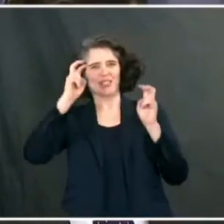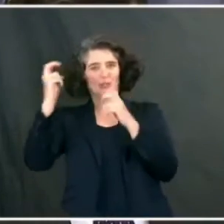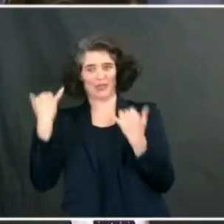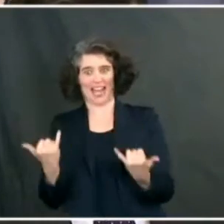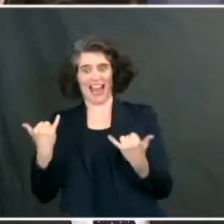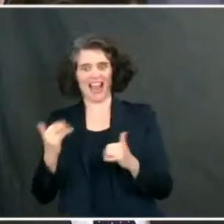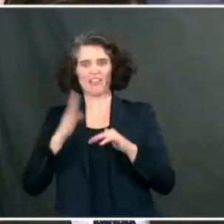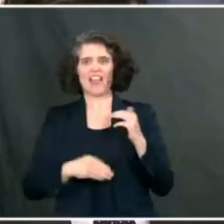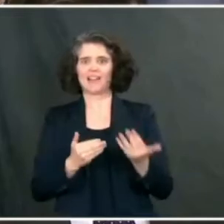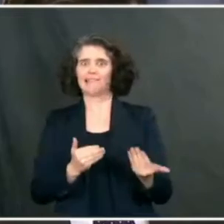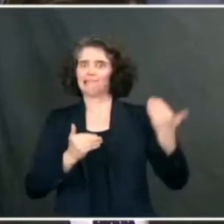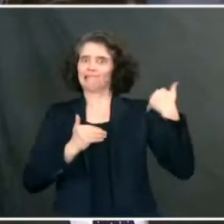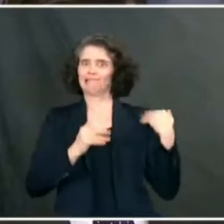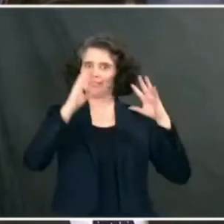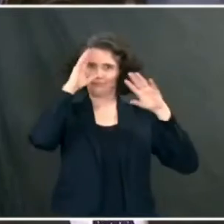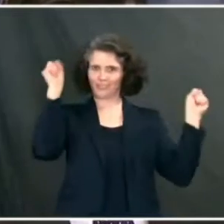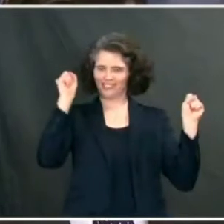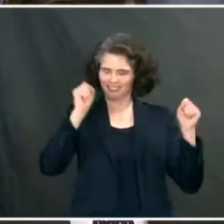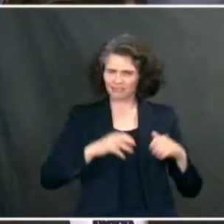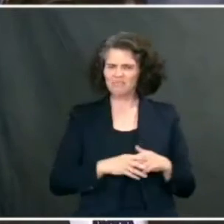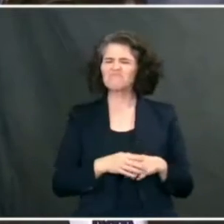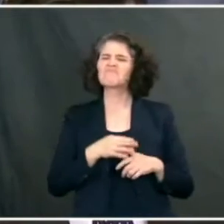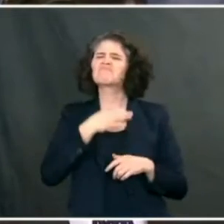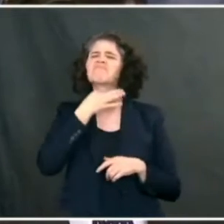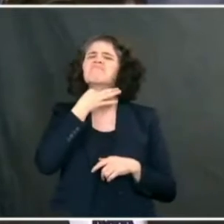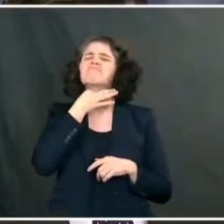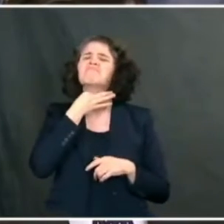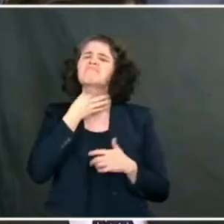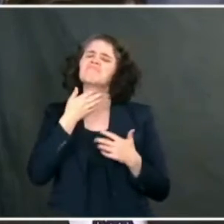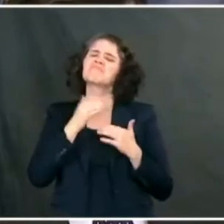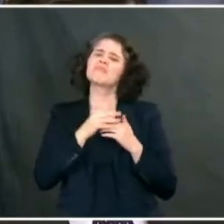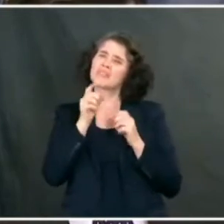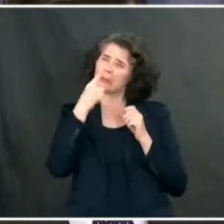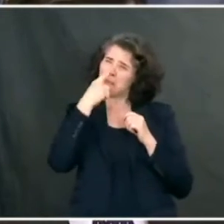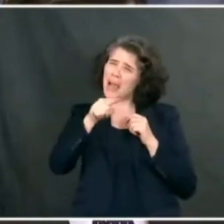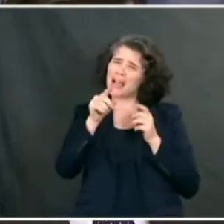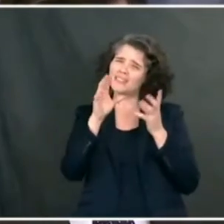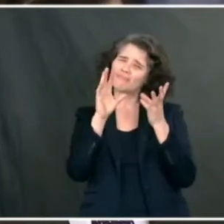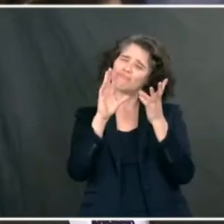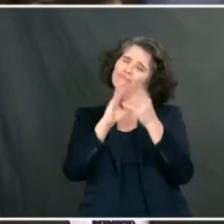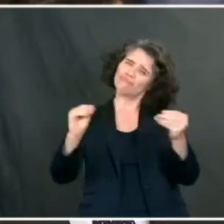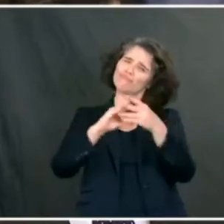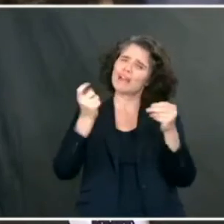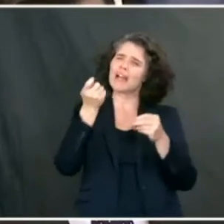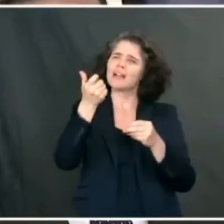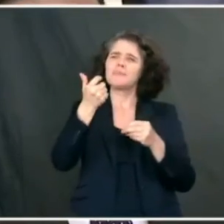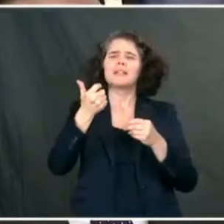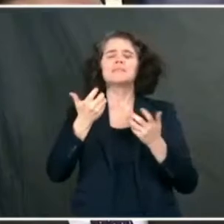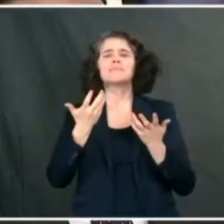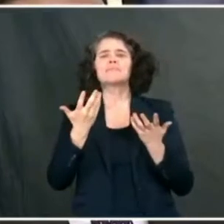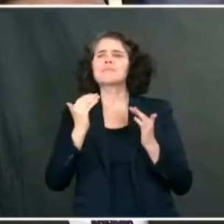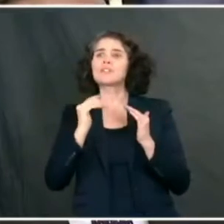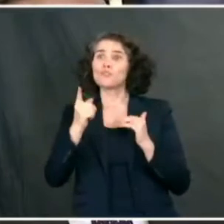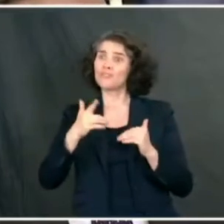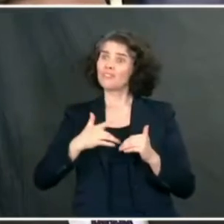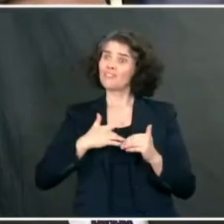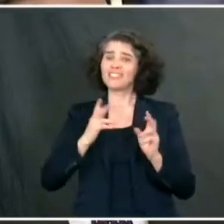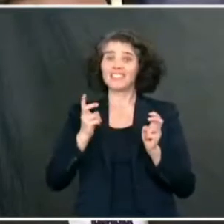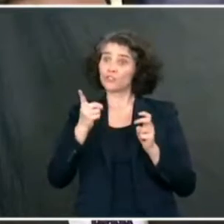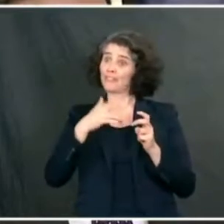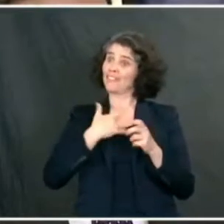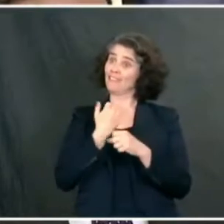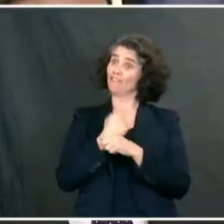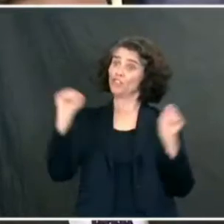administration versus the previous one. Can you talk a little bit about how free, how much different do you feel, less